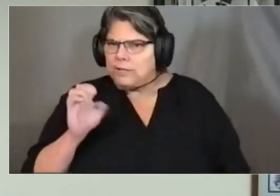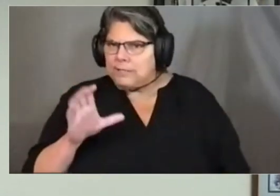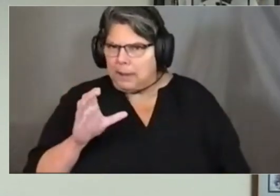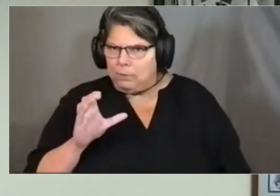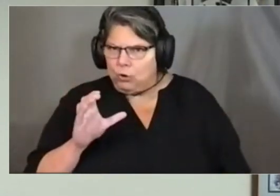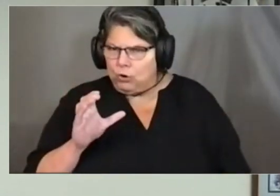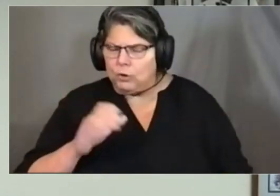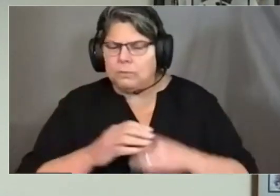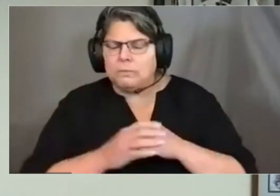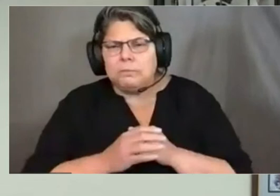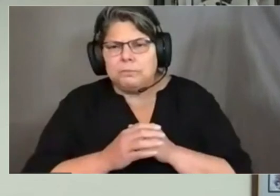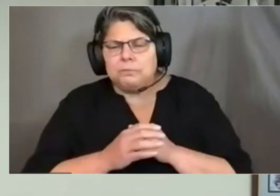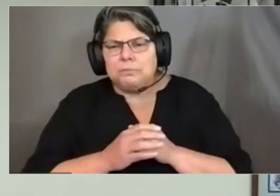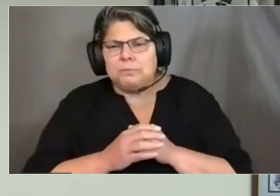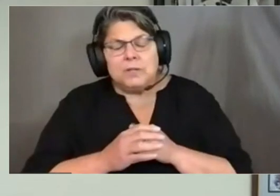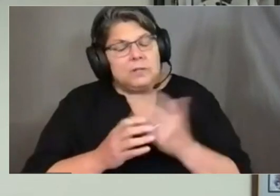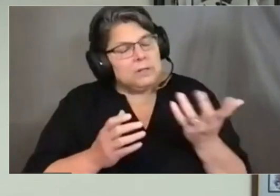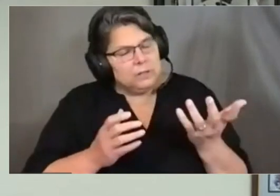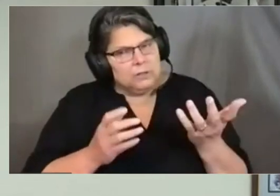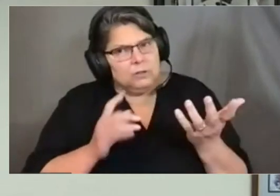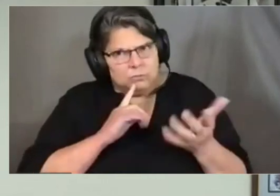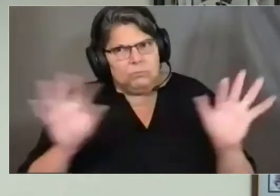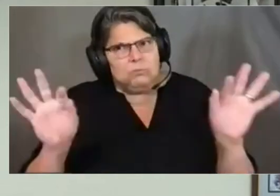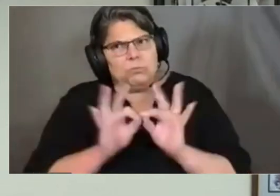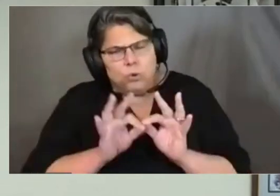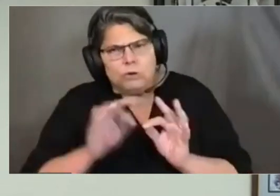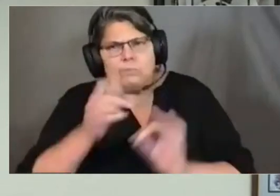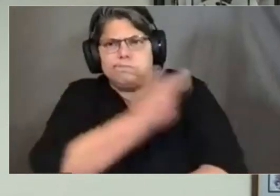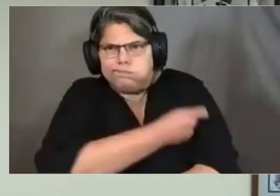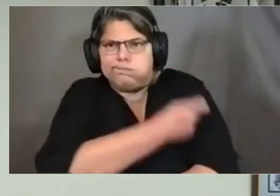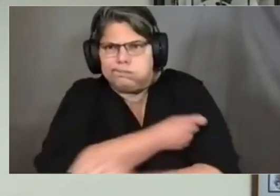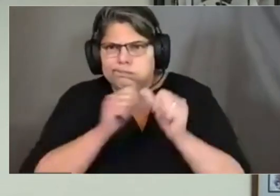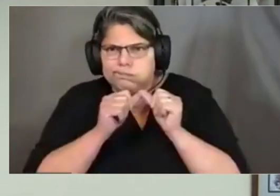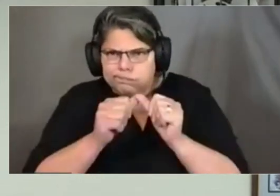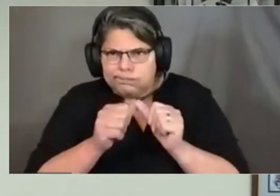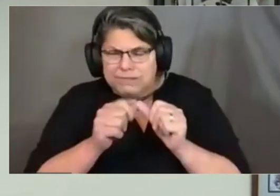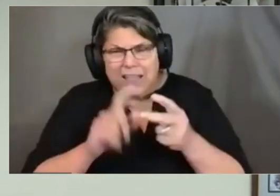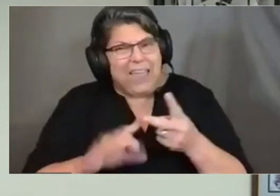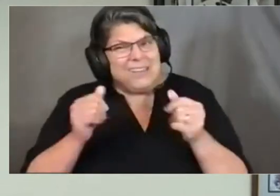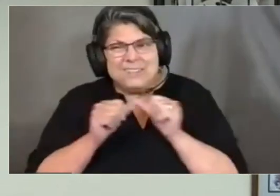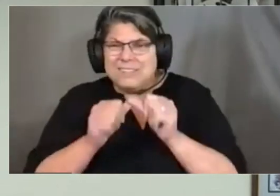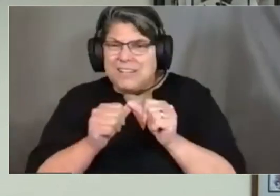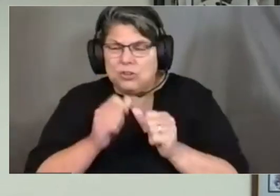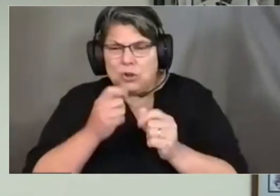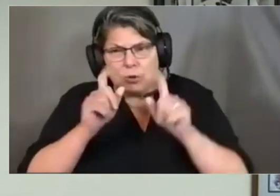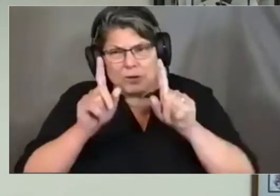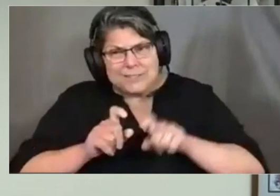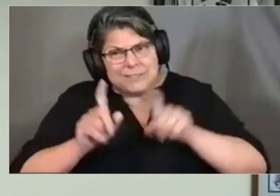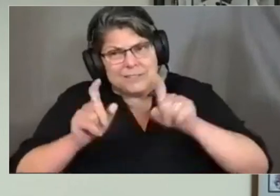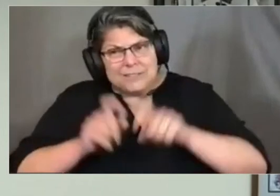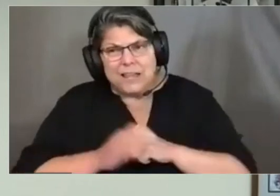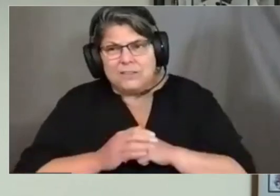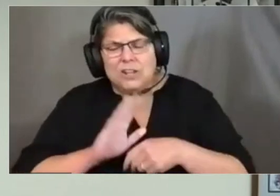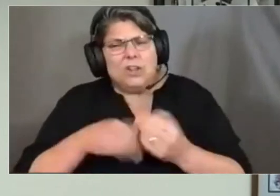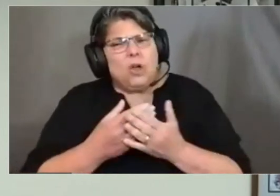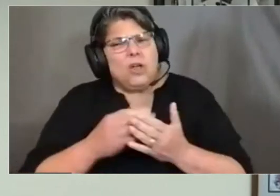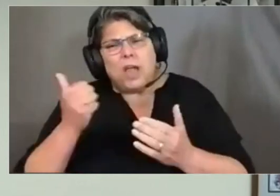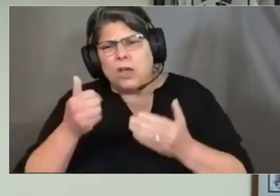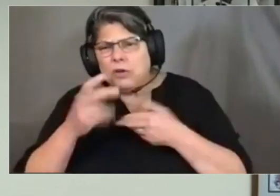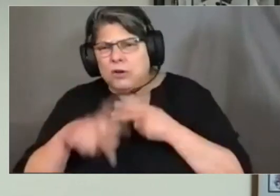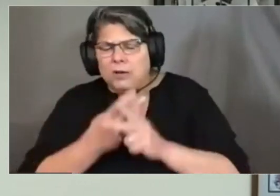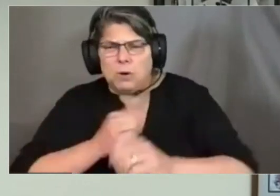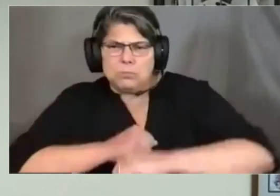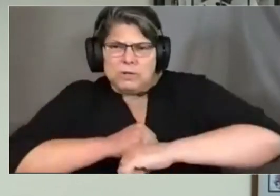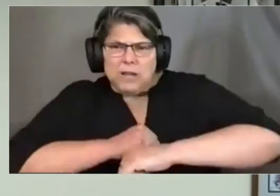So we must keep vaccinating and testing and all the non-pharmacologic interventions in order to